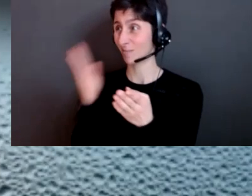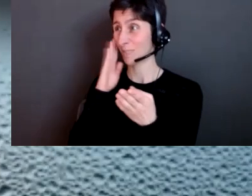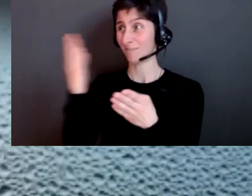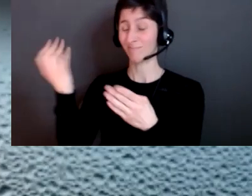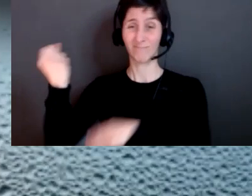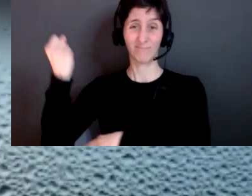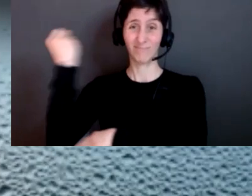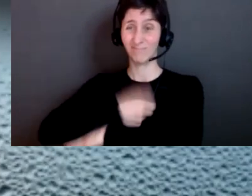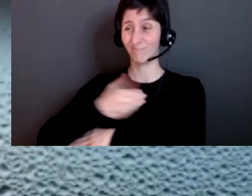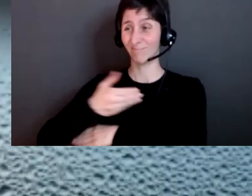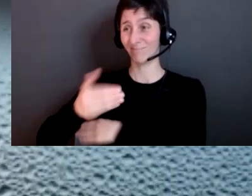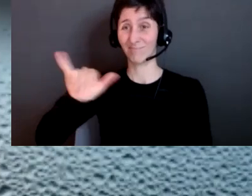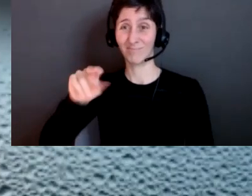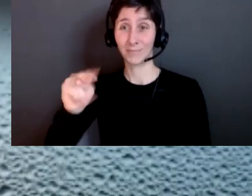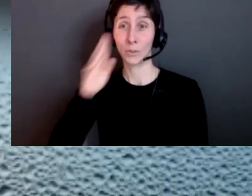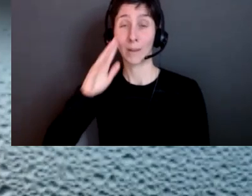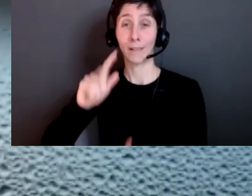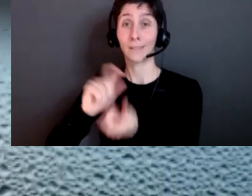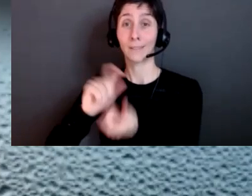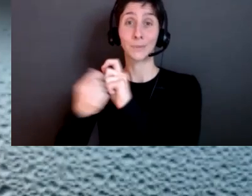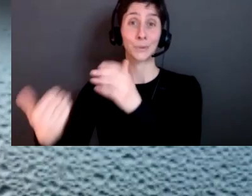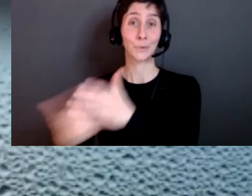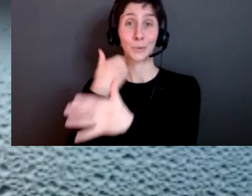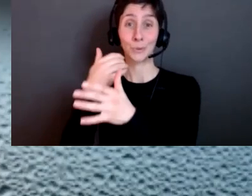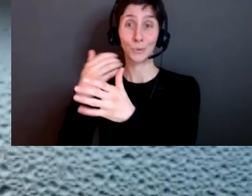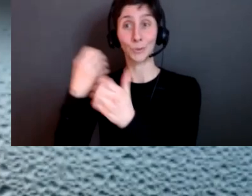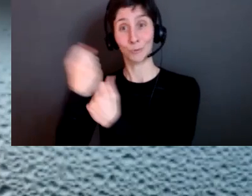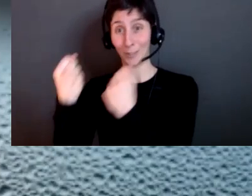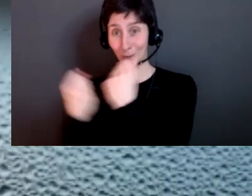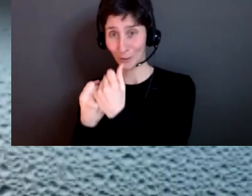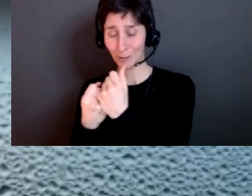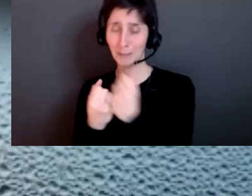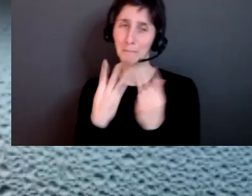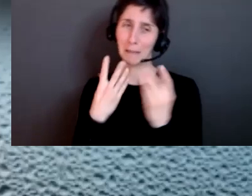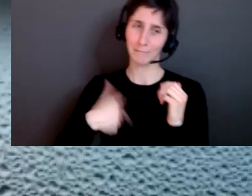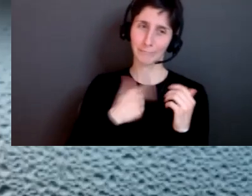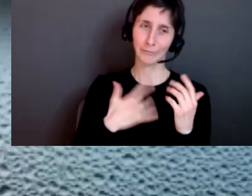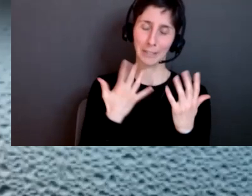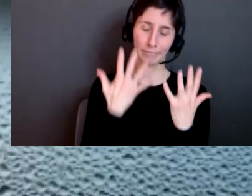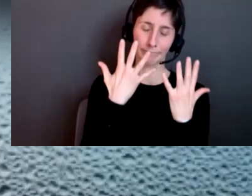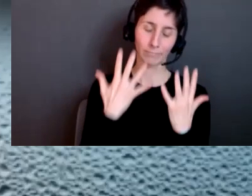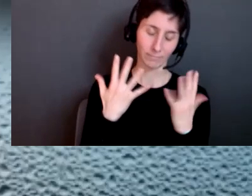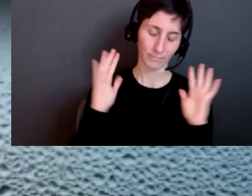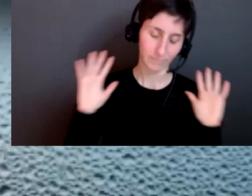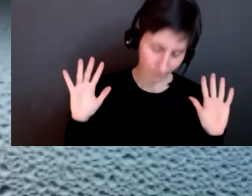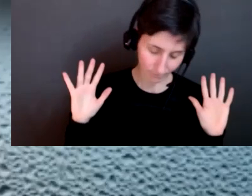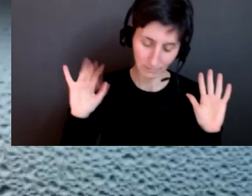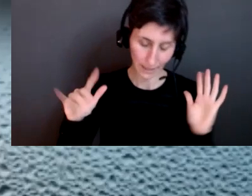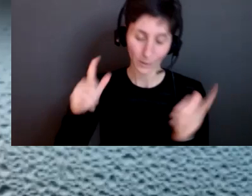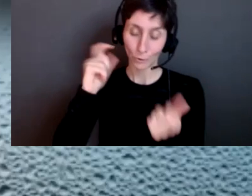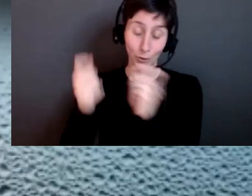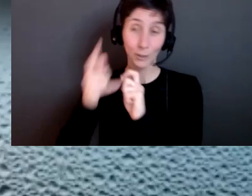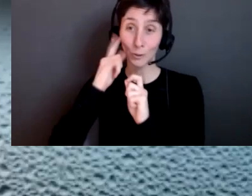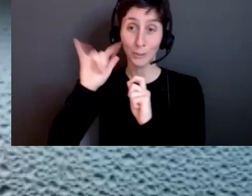january with restructuring uh which many of us are sad about but that's the way uh change happens